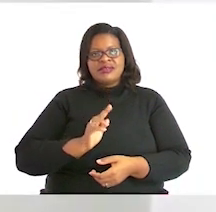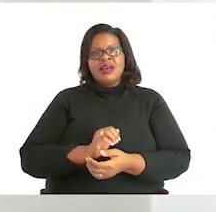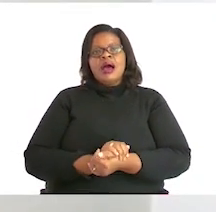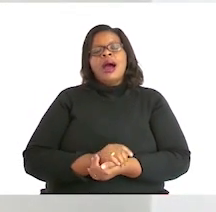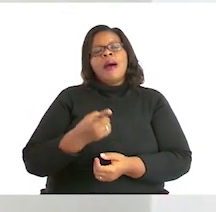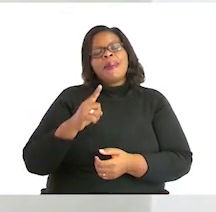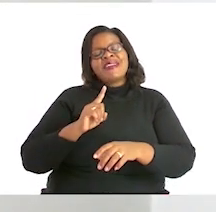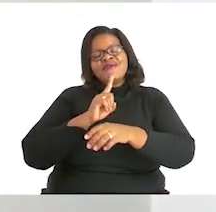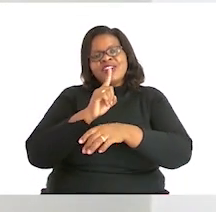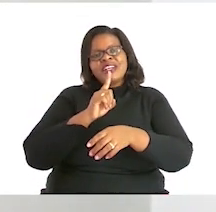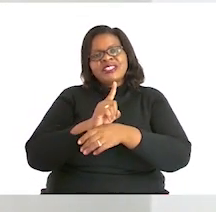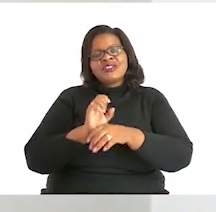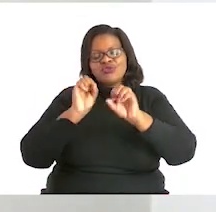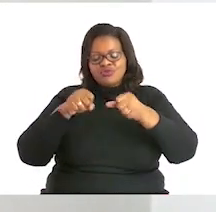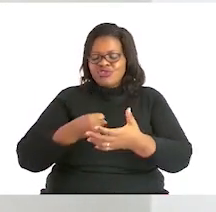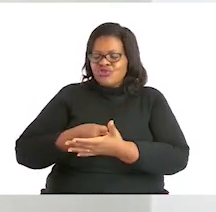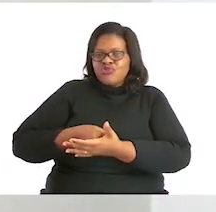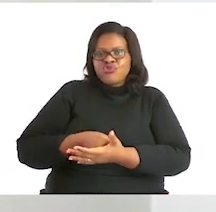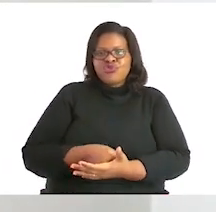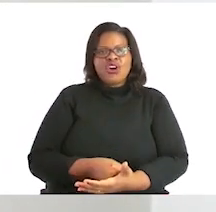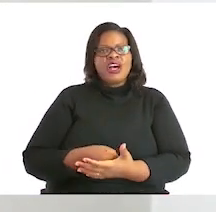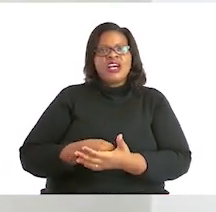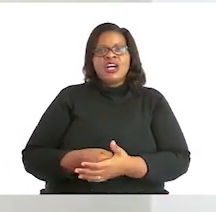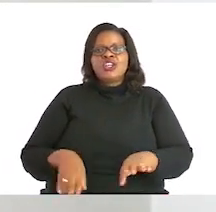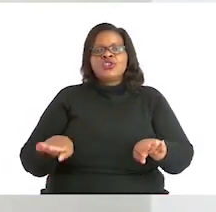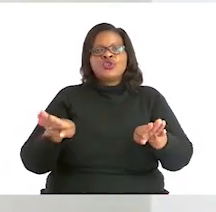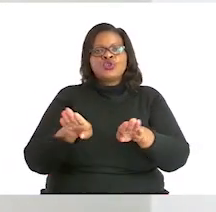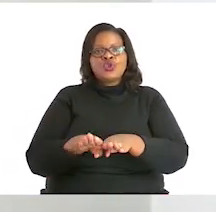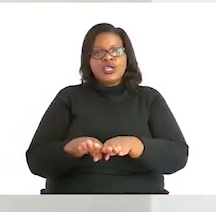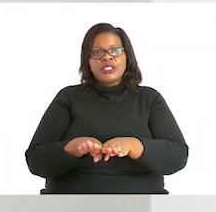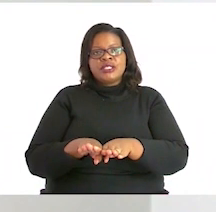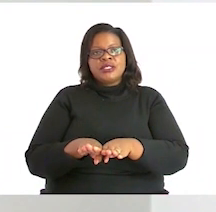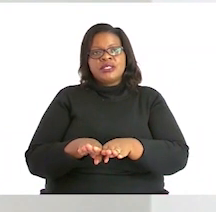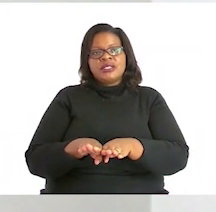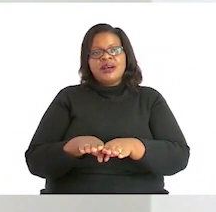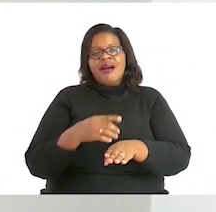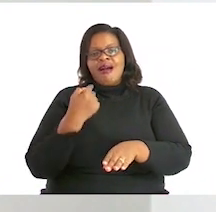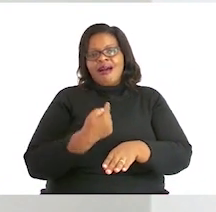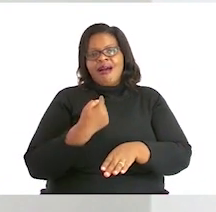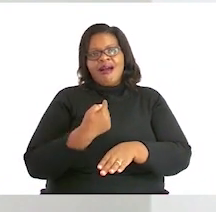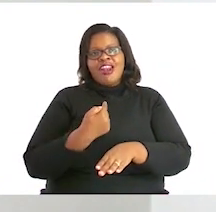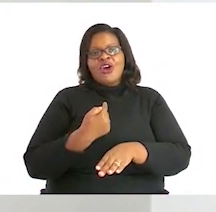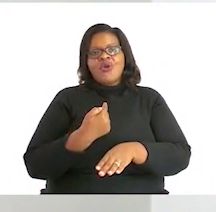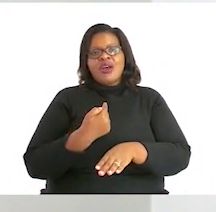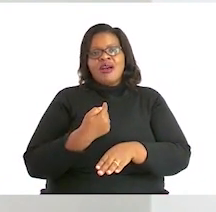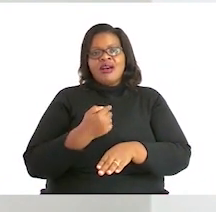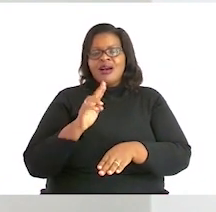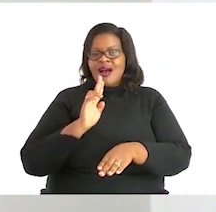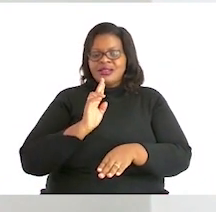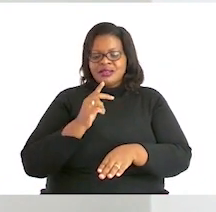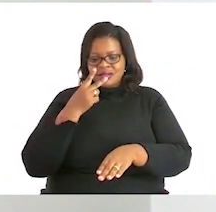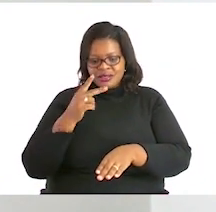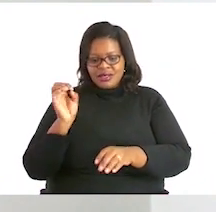But first, I want you to try to do these sums without looking at your answers. Boys and